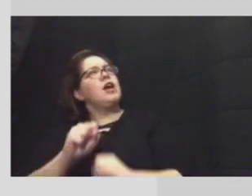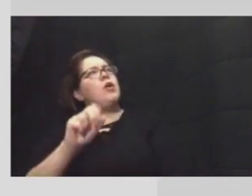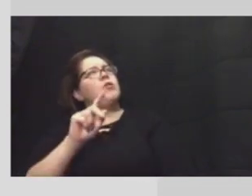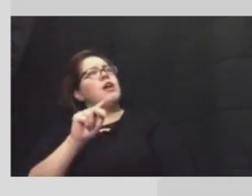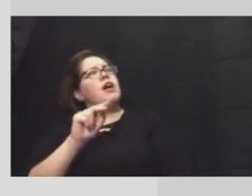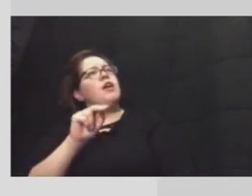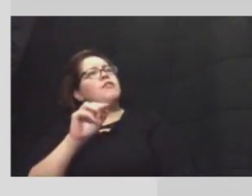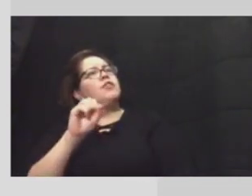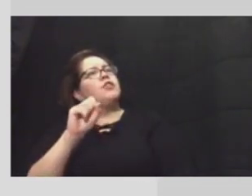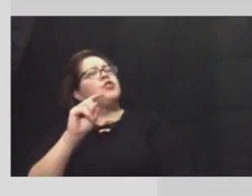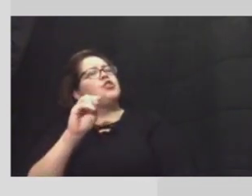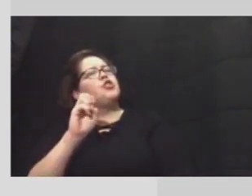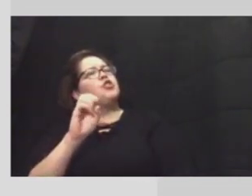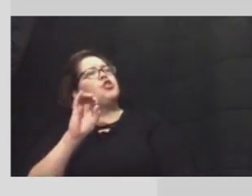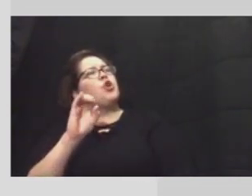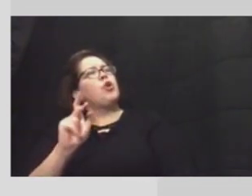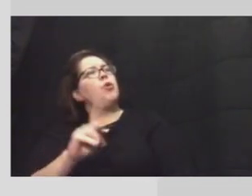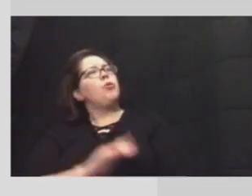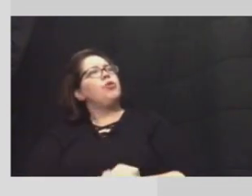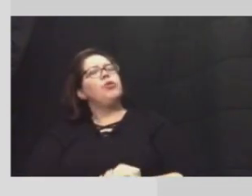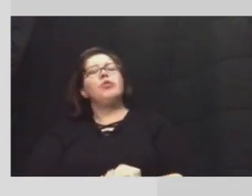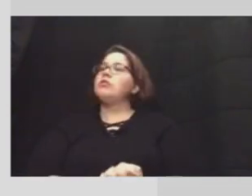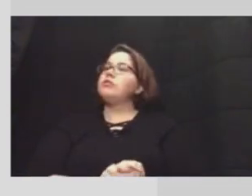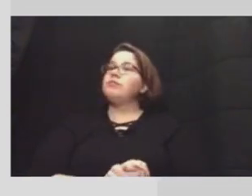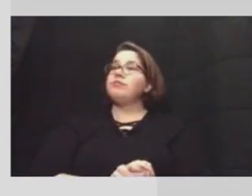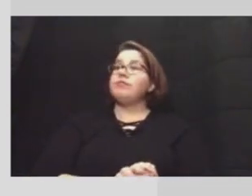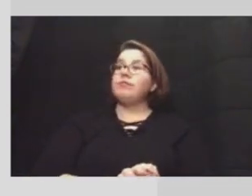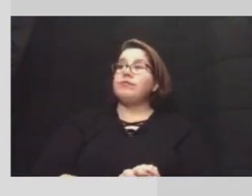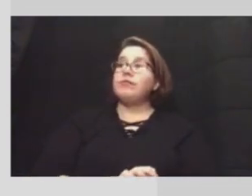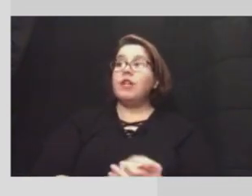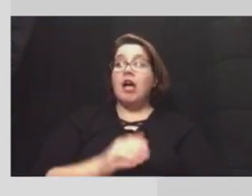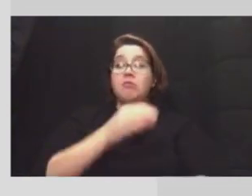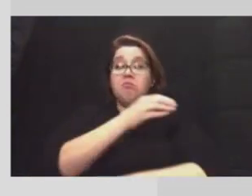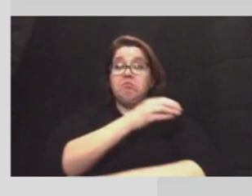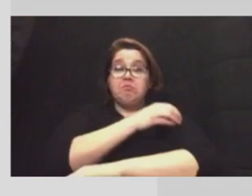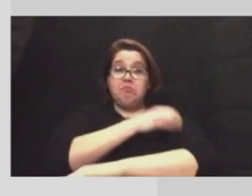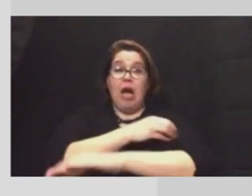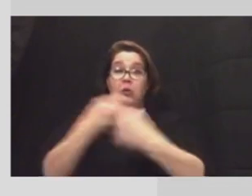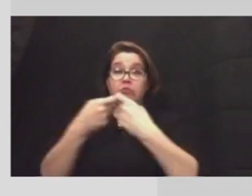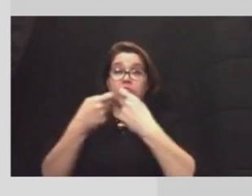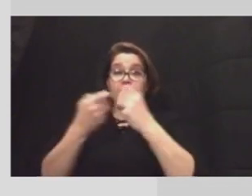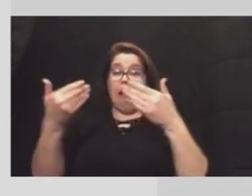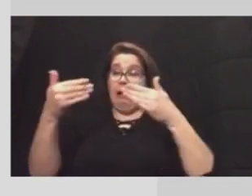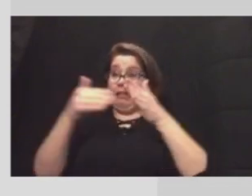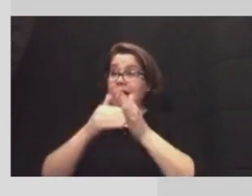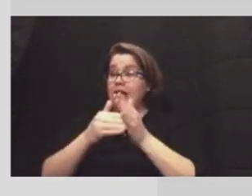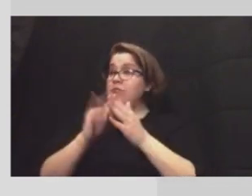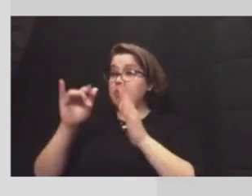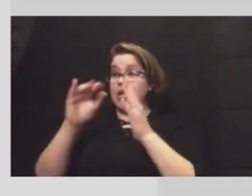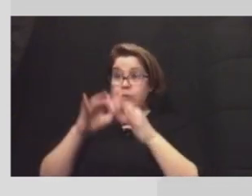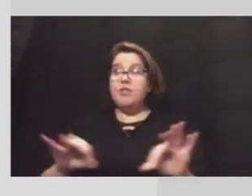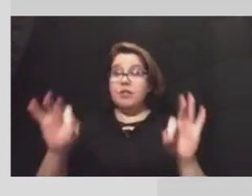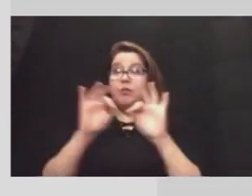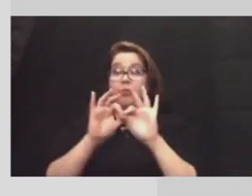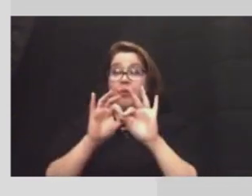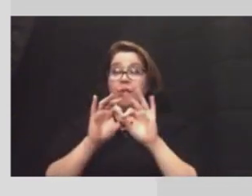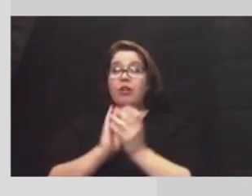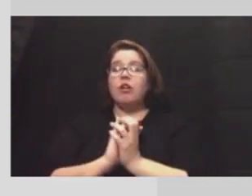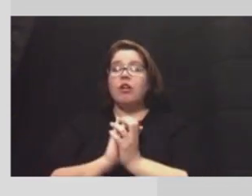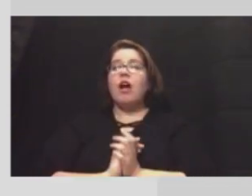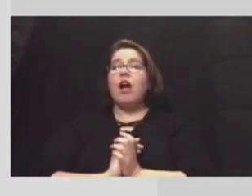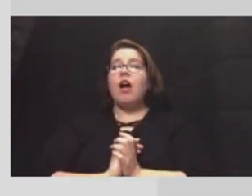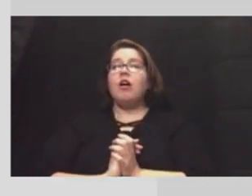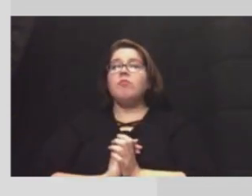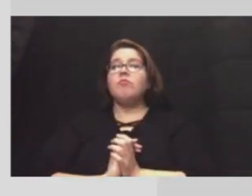stone oak uh basically power uh back on uh was the key to that um